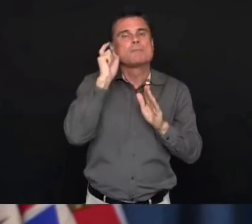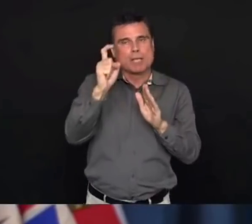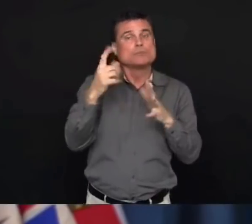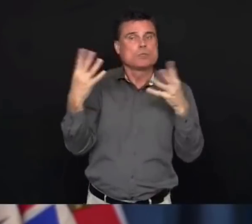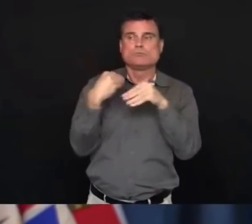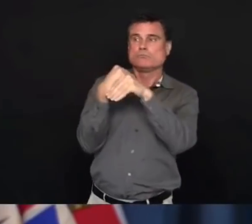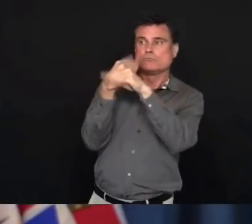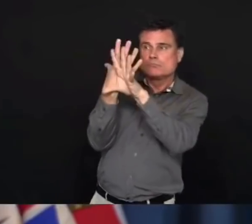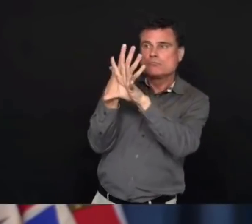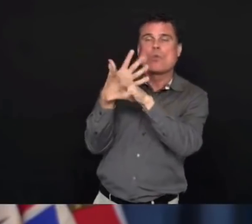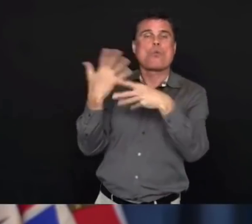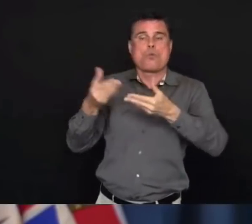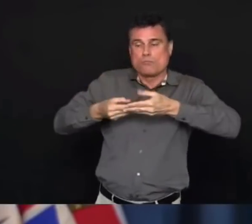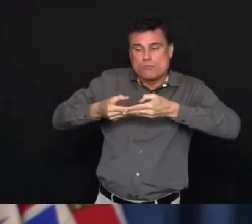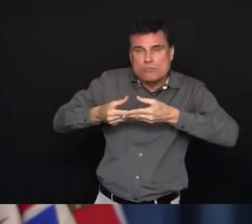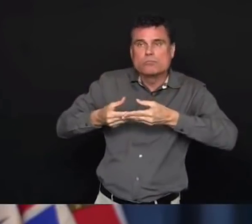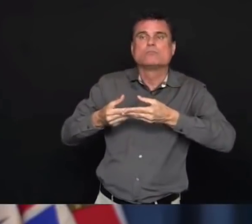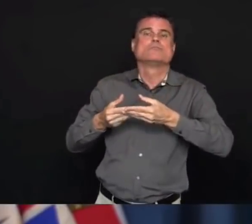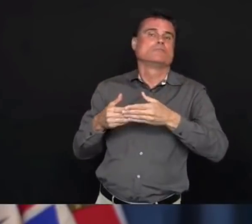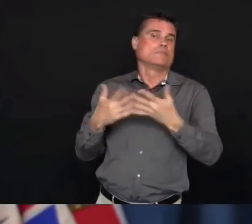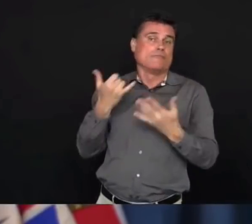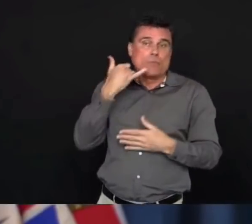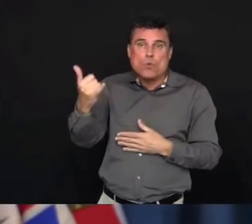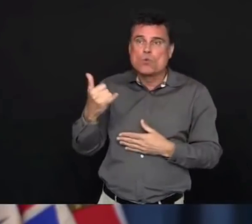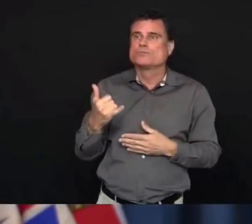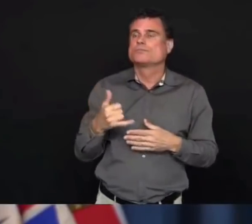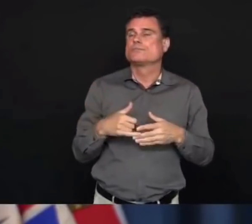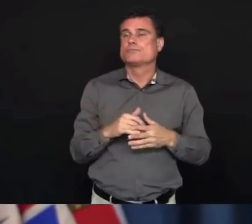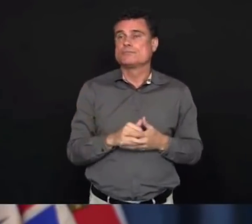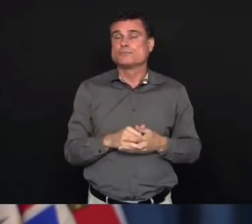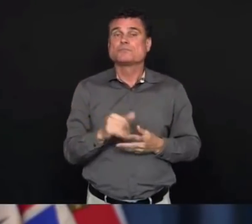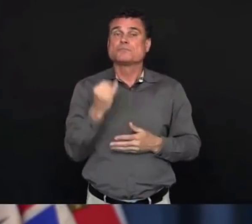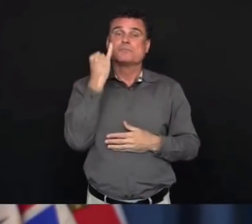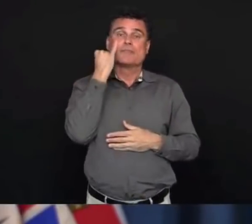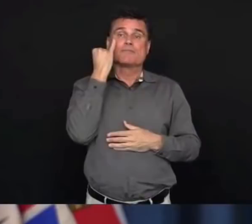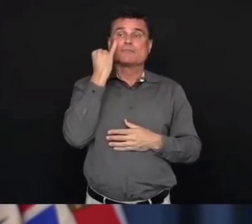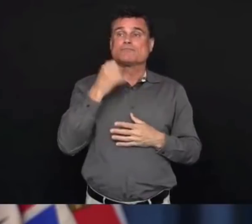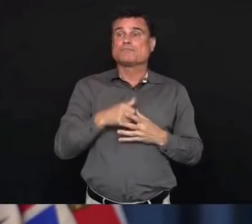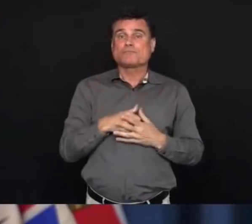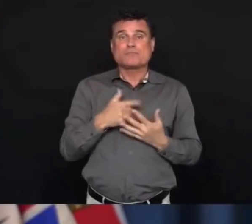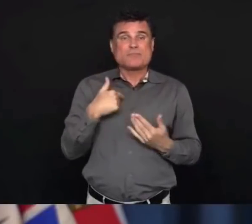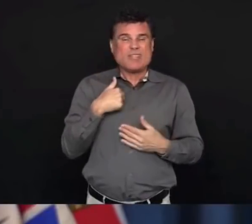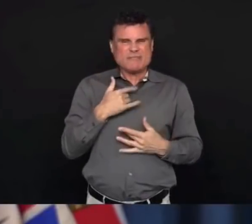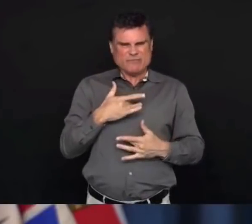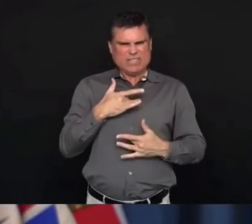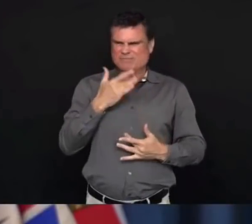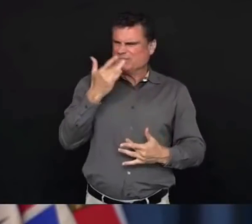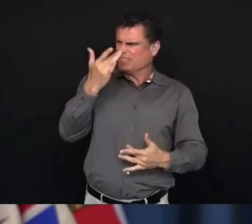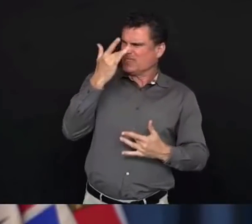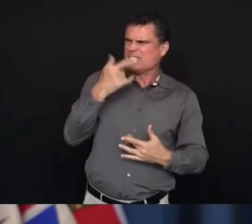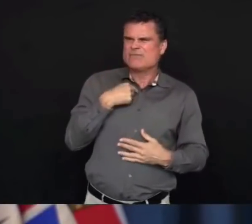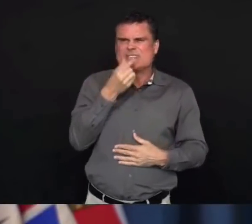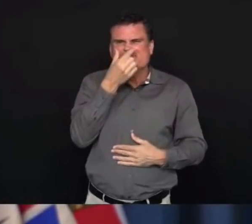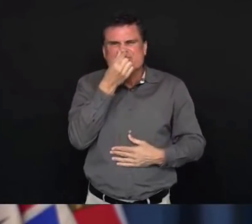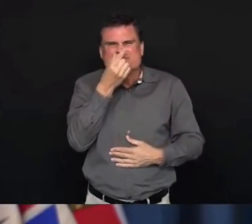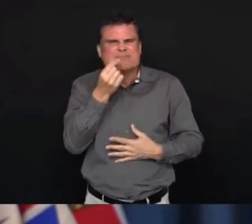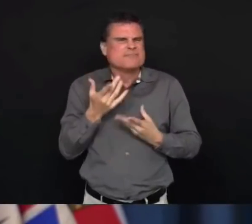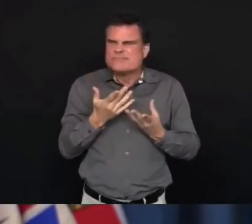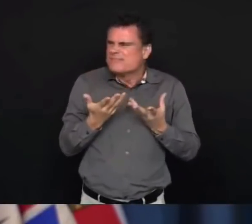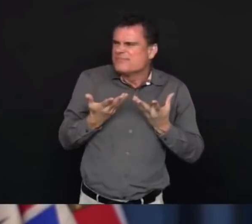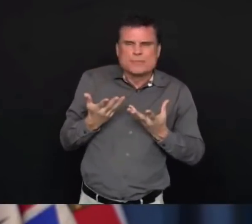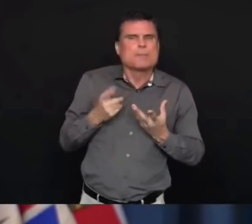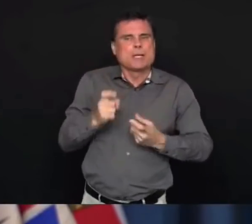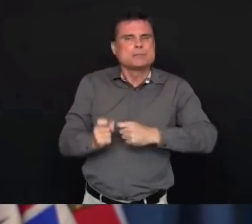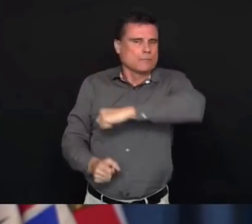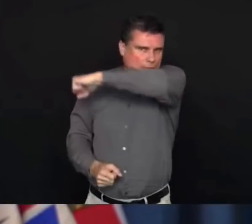So every day that we are doing this is making a difference. It's making a difference in our communities across British Columbia. And this is our